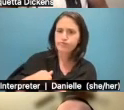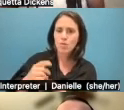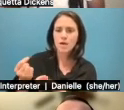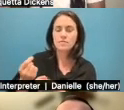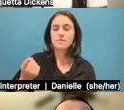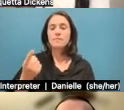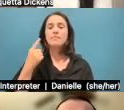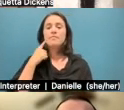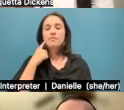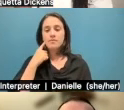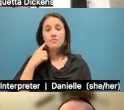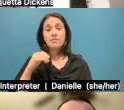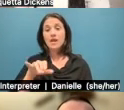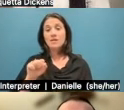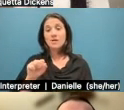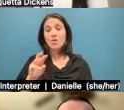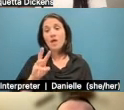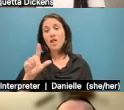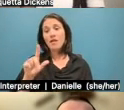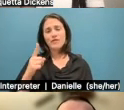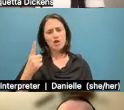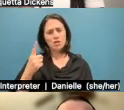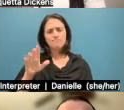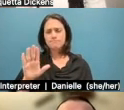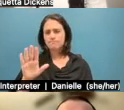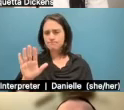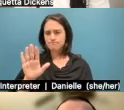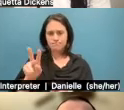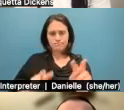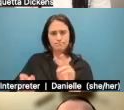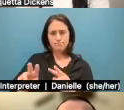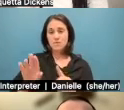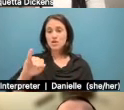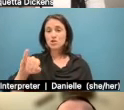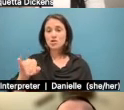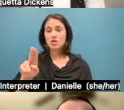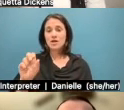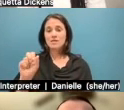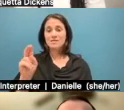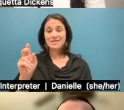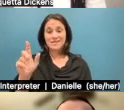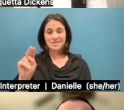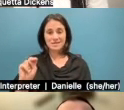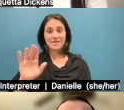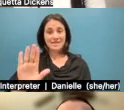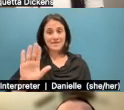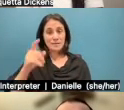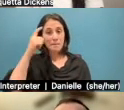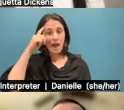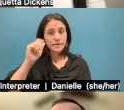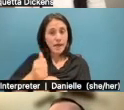one, Justin's mindset, right, and his thoughts, his personal feelings about Princeville mattered to me,